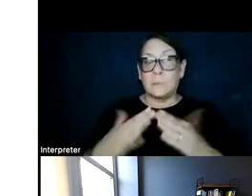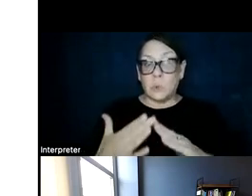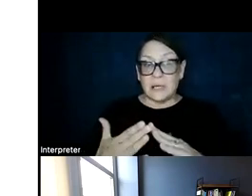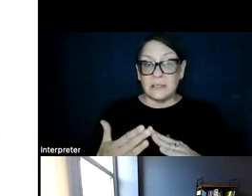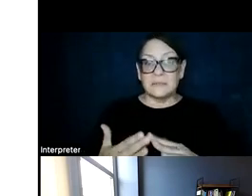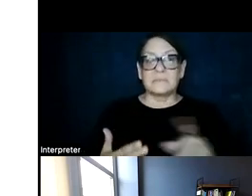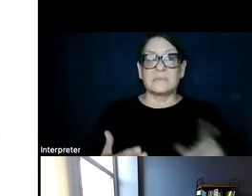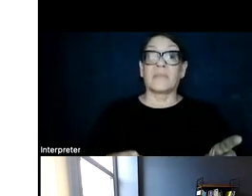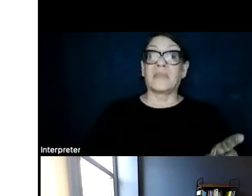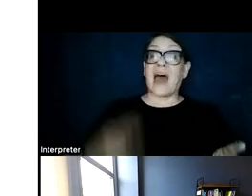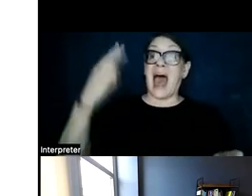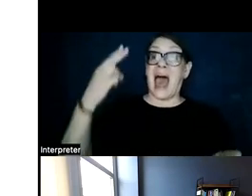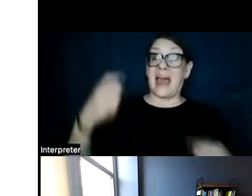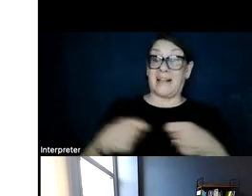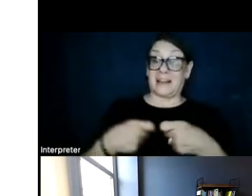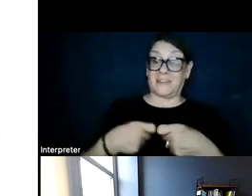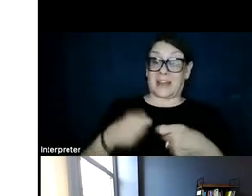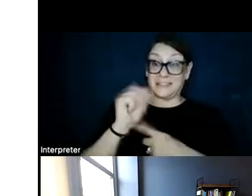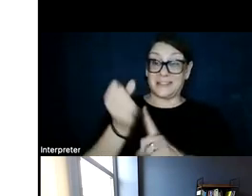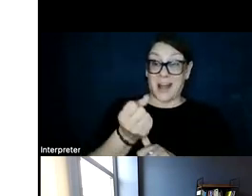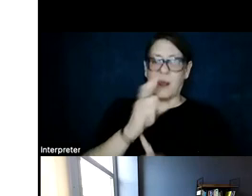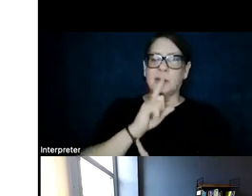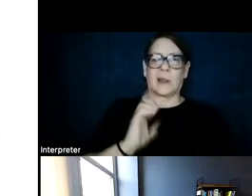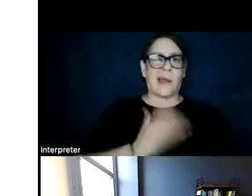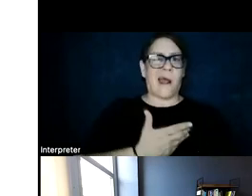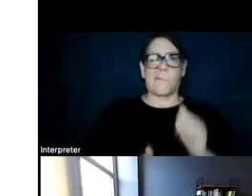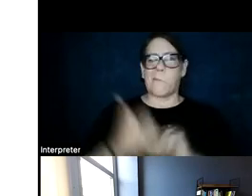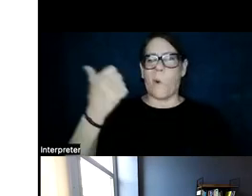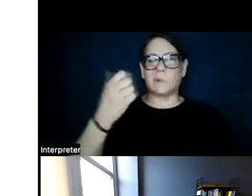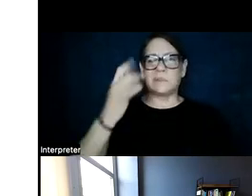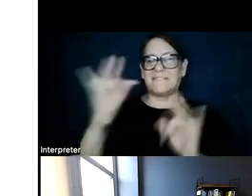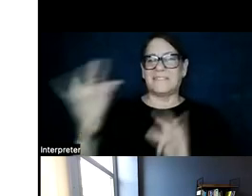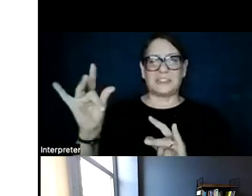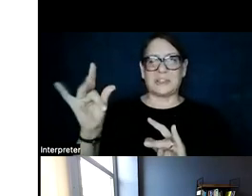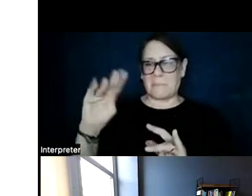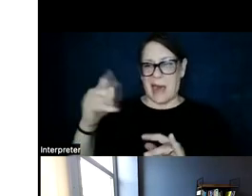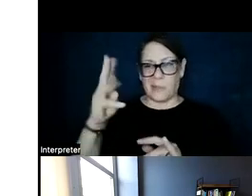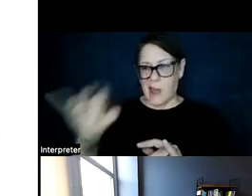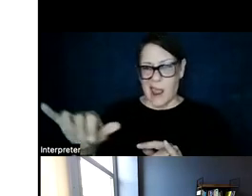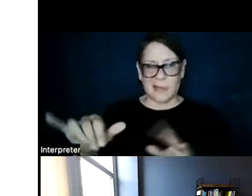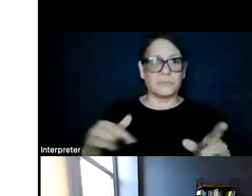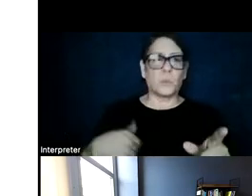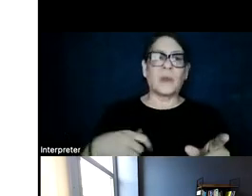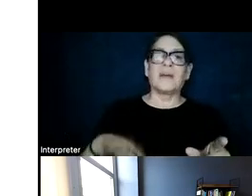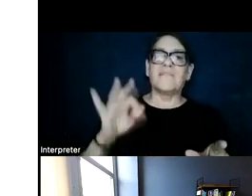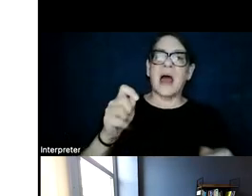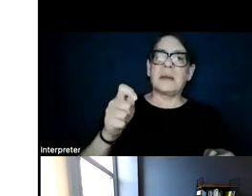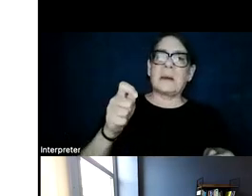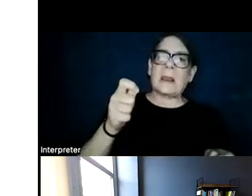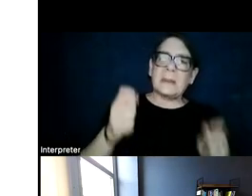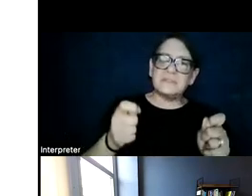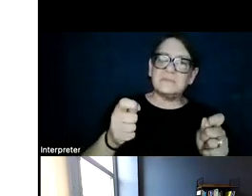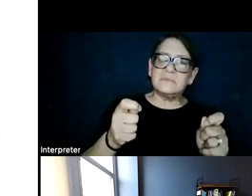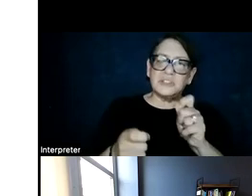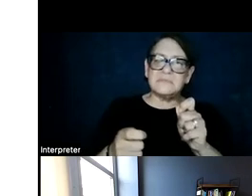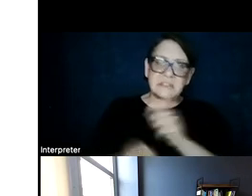The high electrification scenario is really our most efficient pathway. We find modest shifts in technology investments,